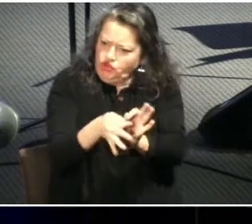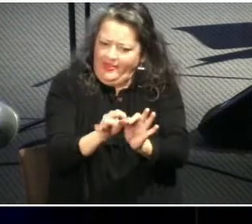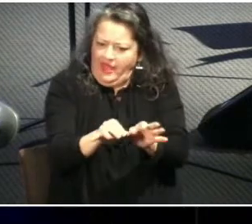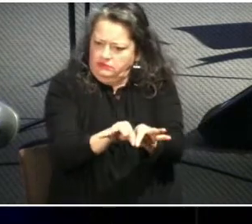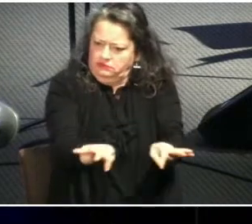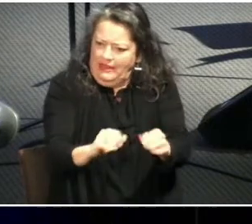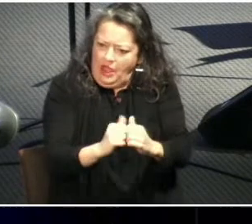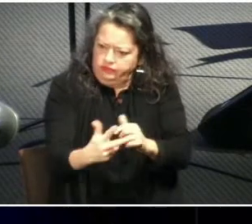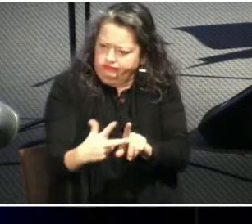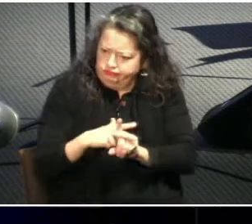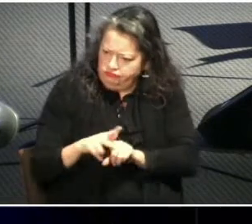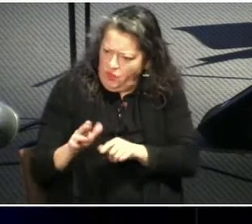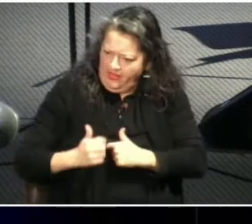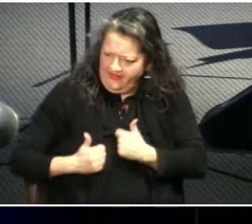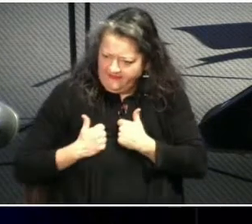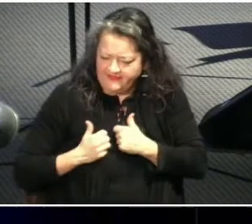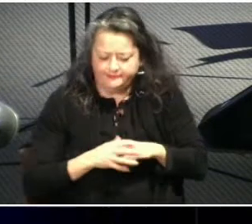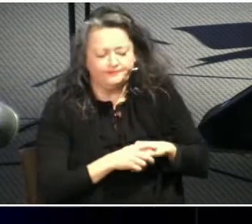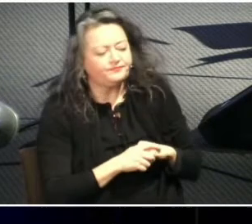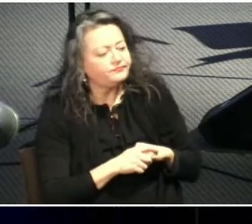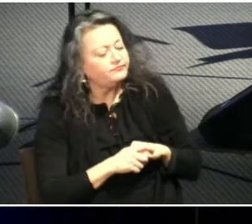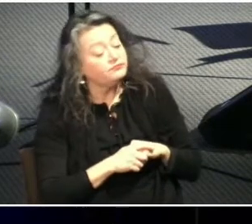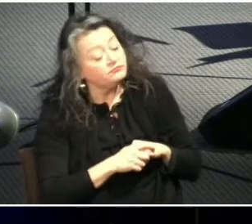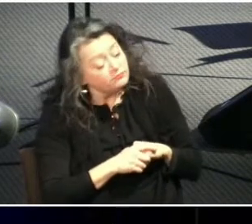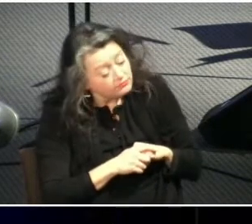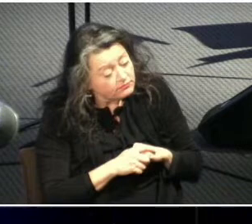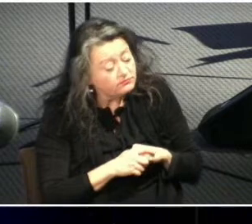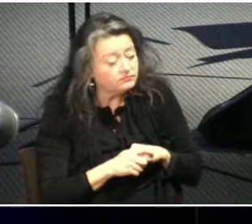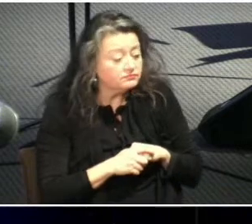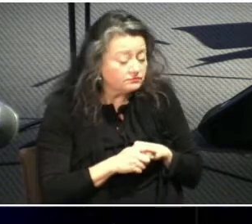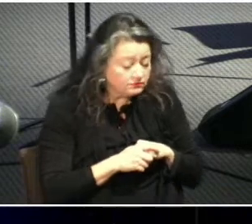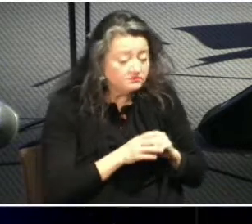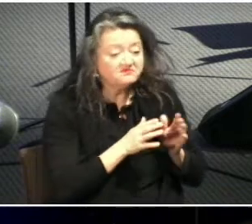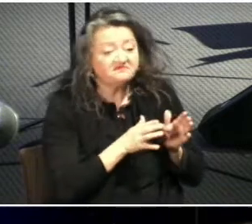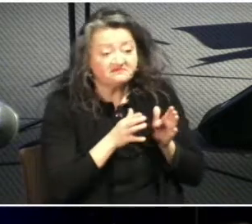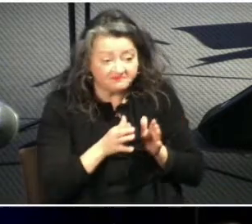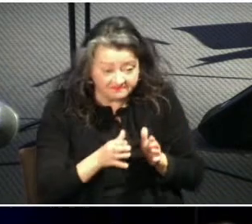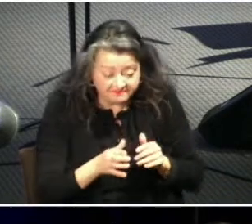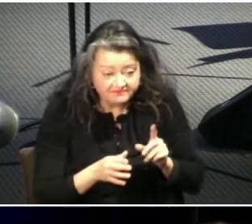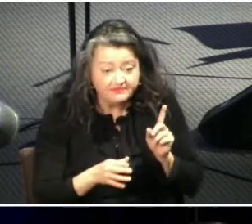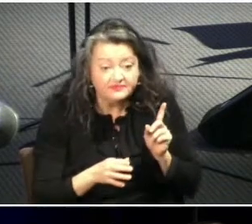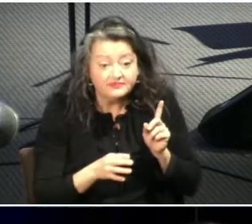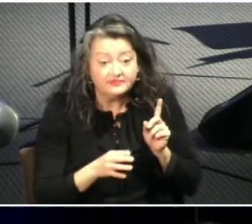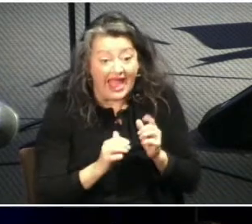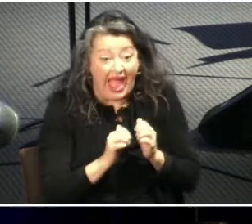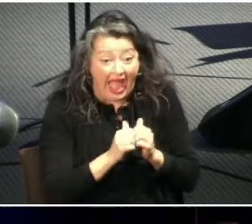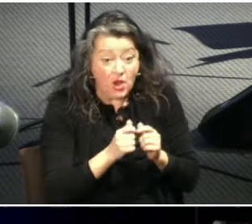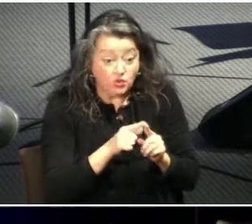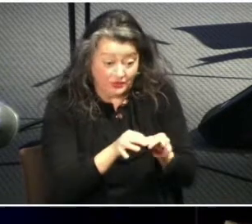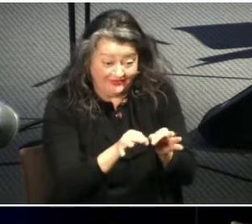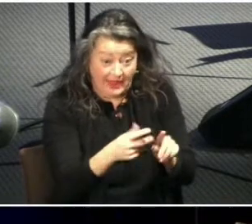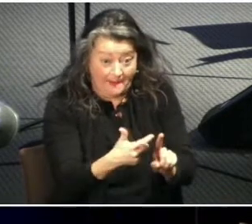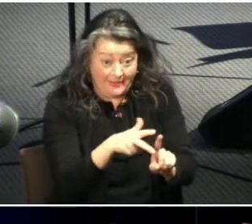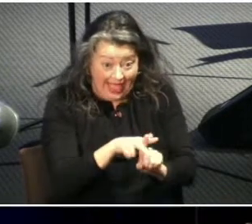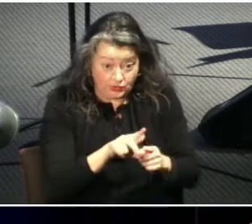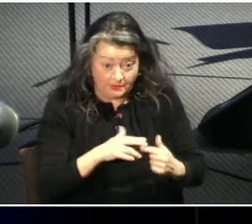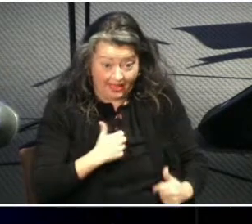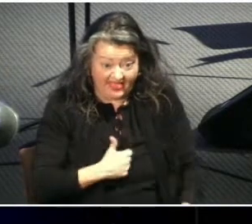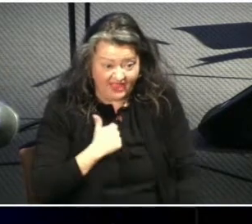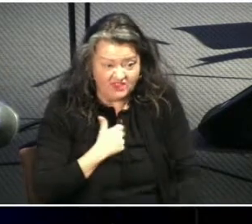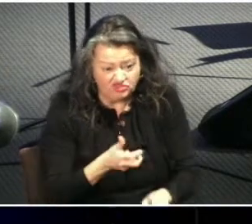i admit um the practical application of this is is difficult for me